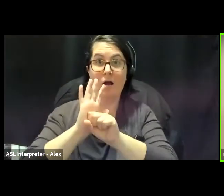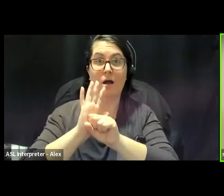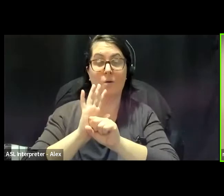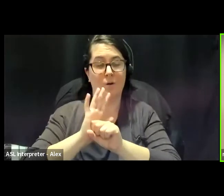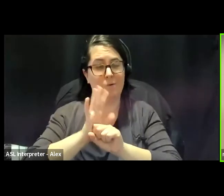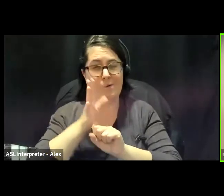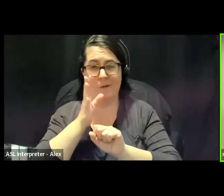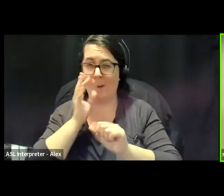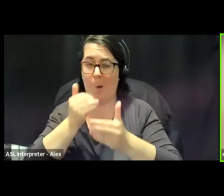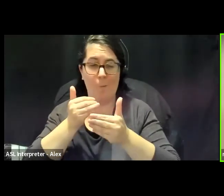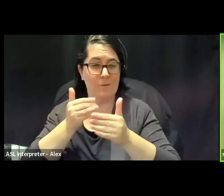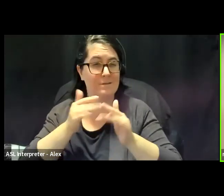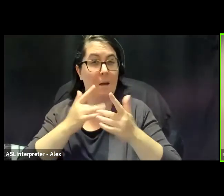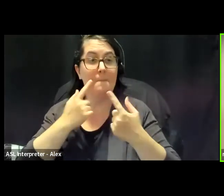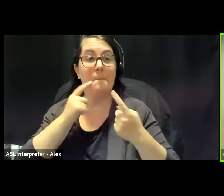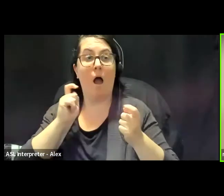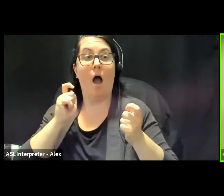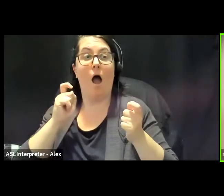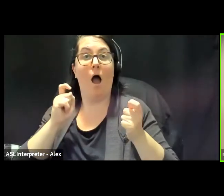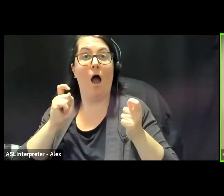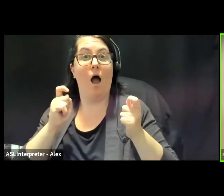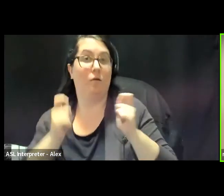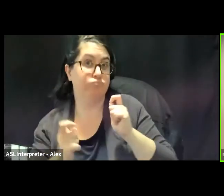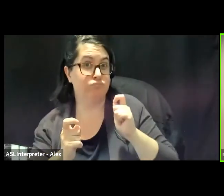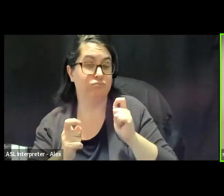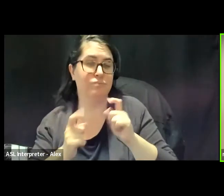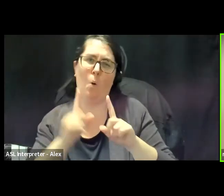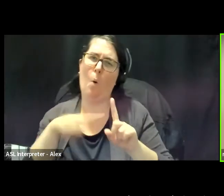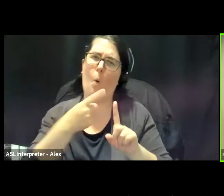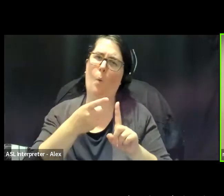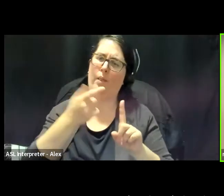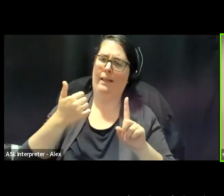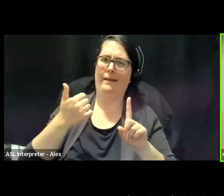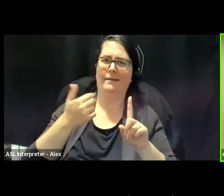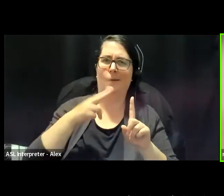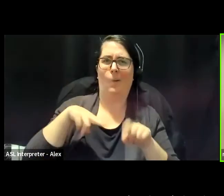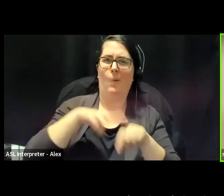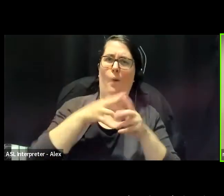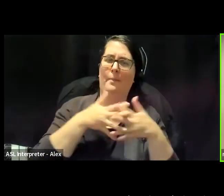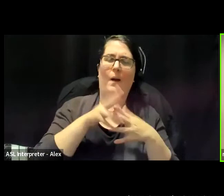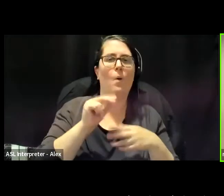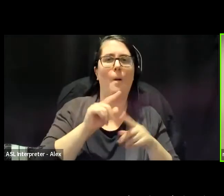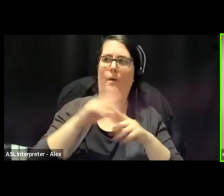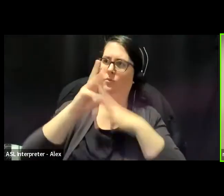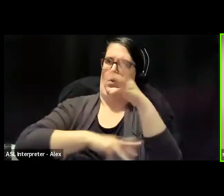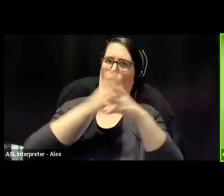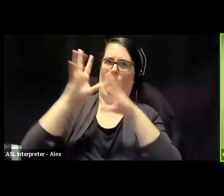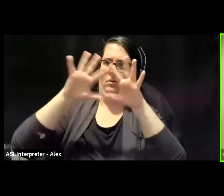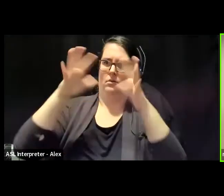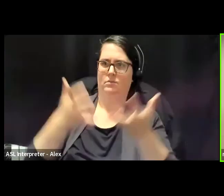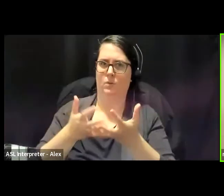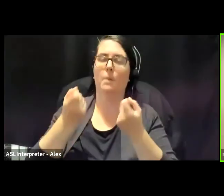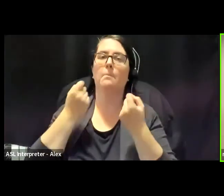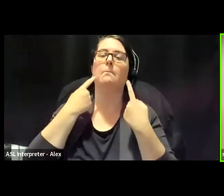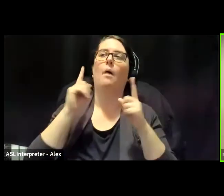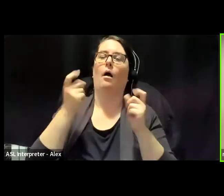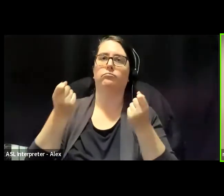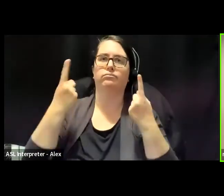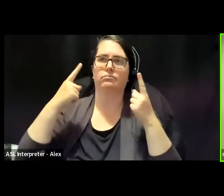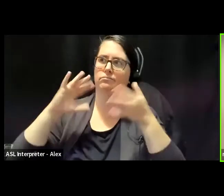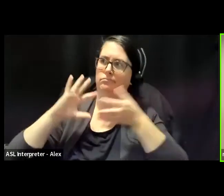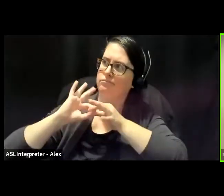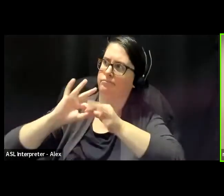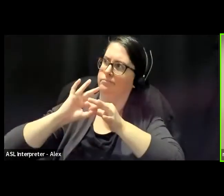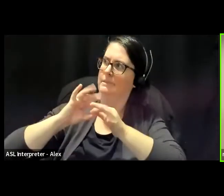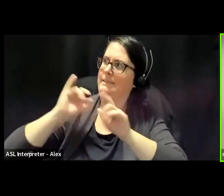than we've been in decades to transforming not just North American societies, but the world, we understood our struggles to be linked, and we acted as